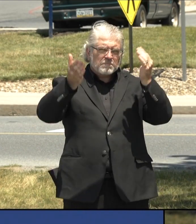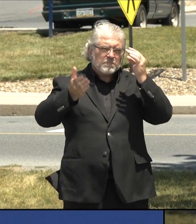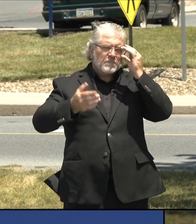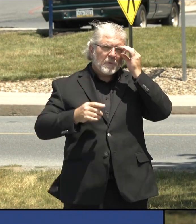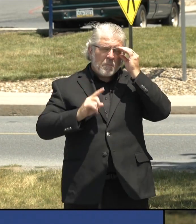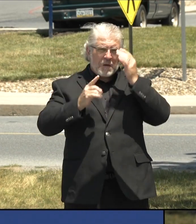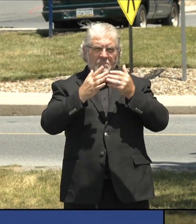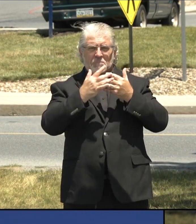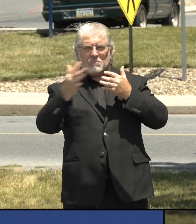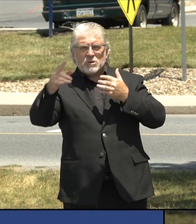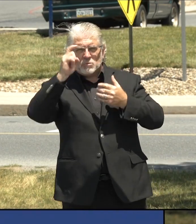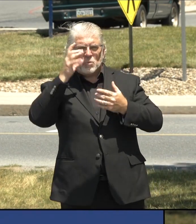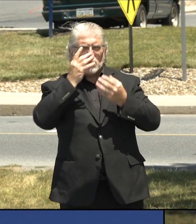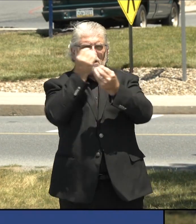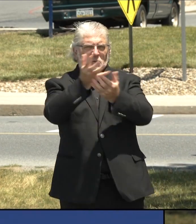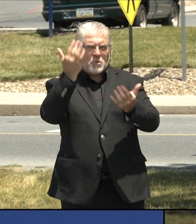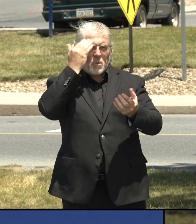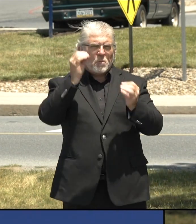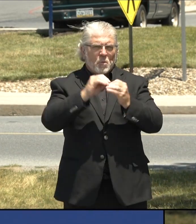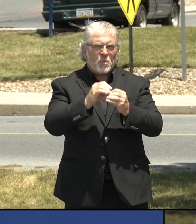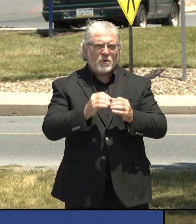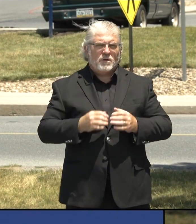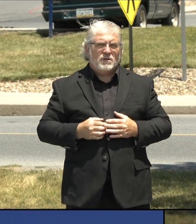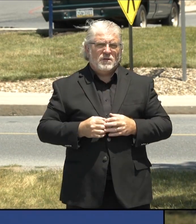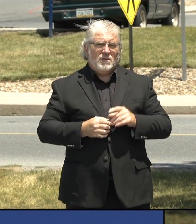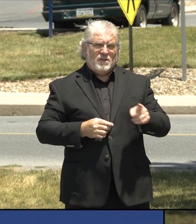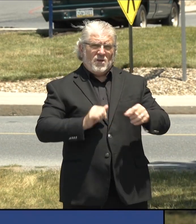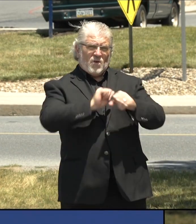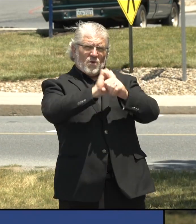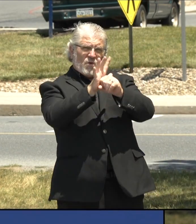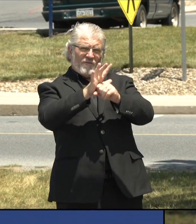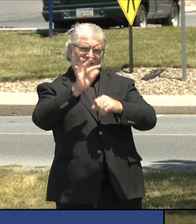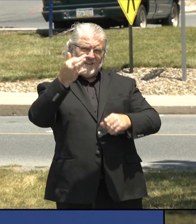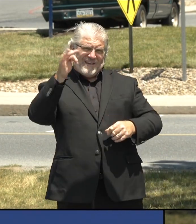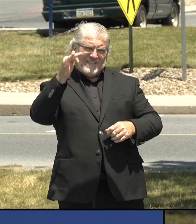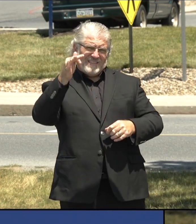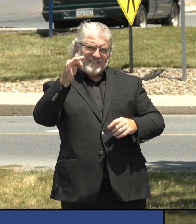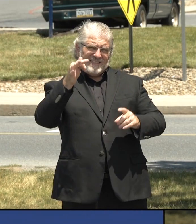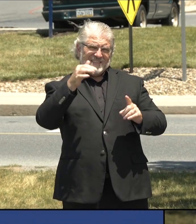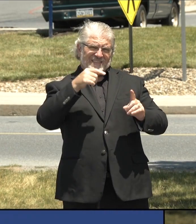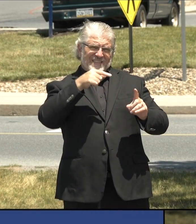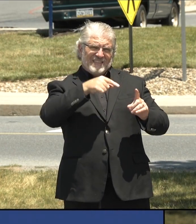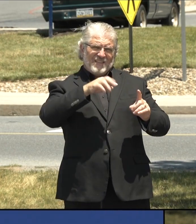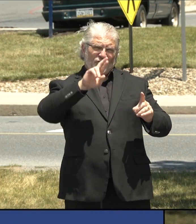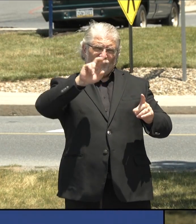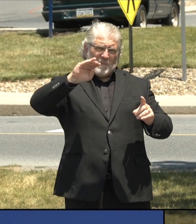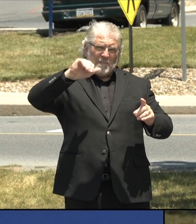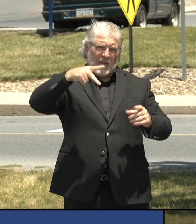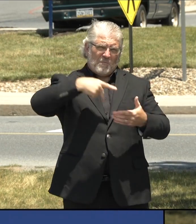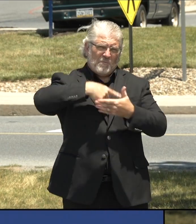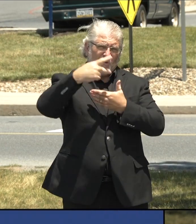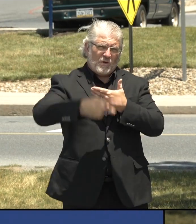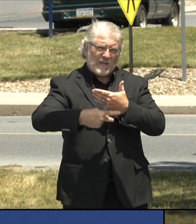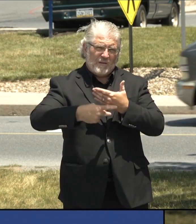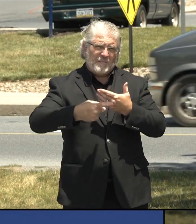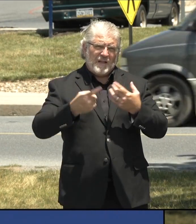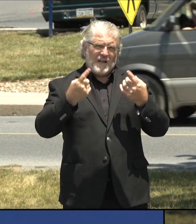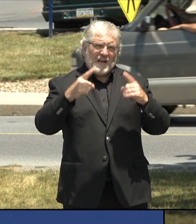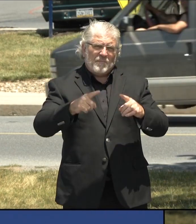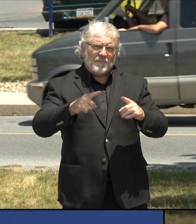by the remap COVID-19 program is convalescent plasma, which is being offered at UPMC as part of a national clinical trial.